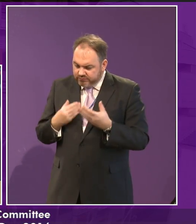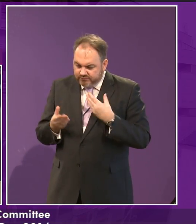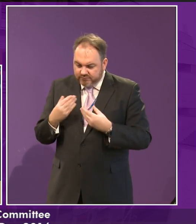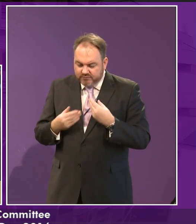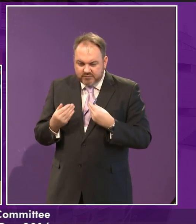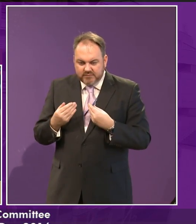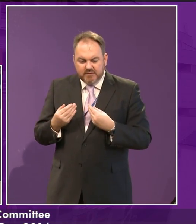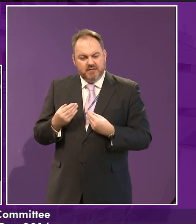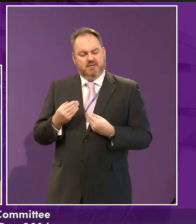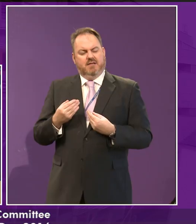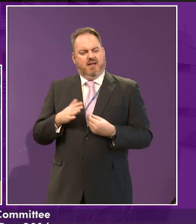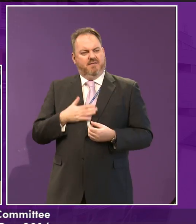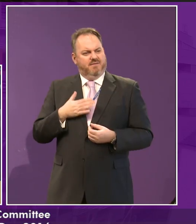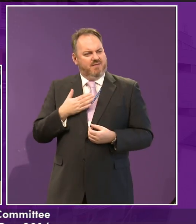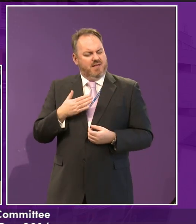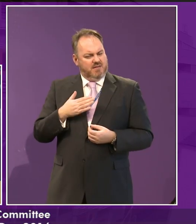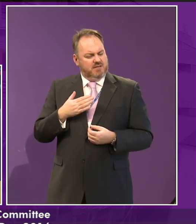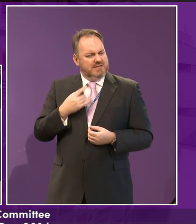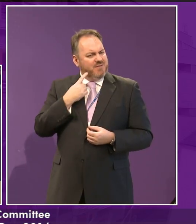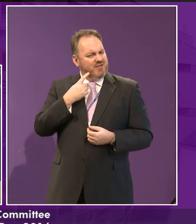could still offend us in a way.